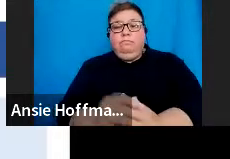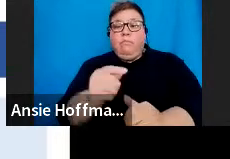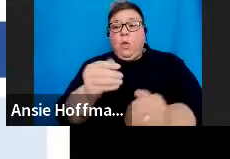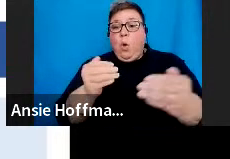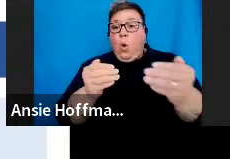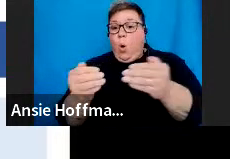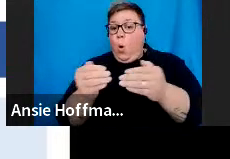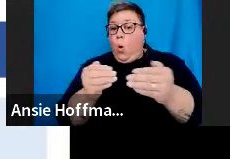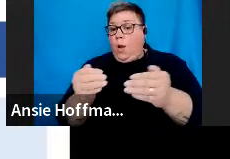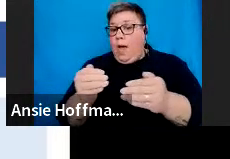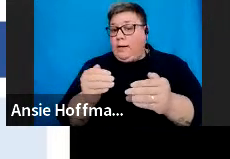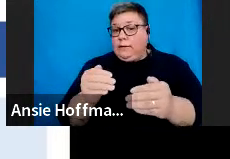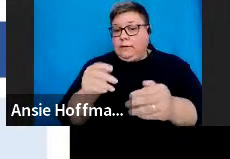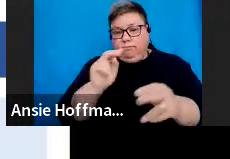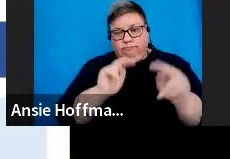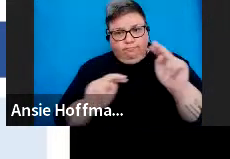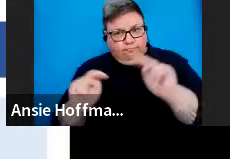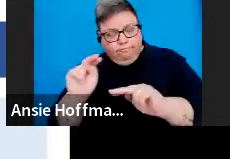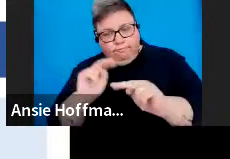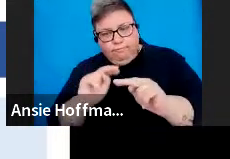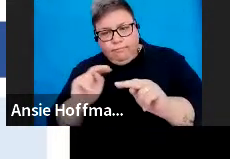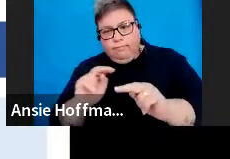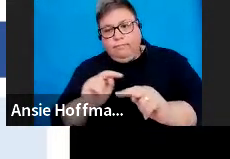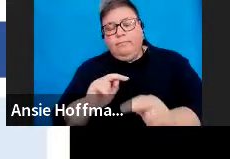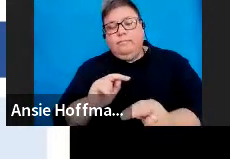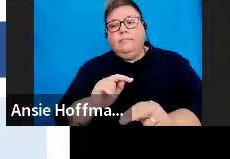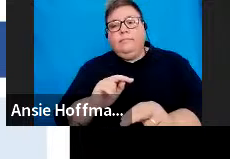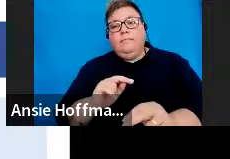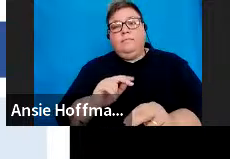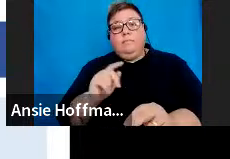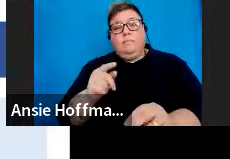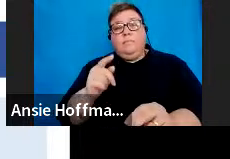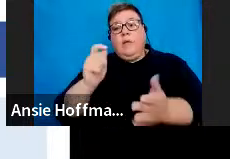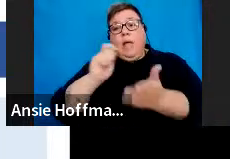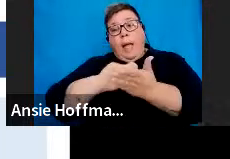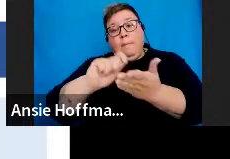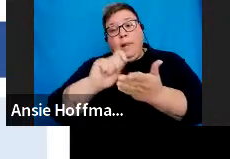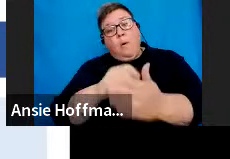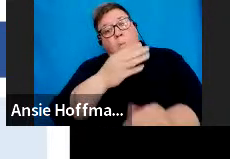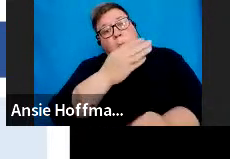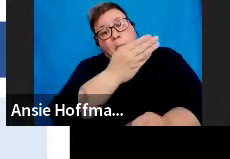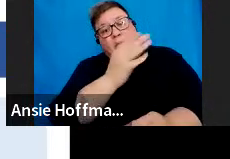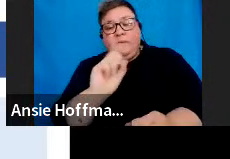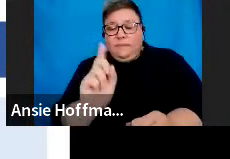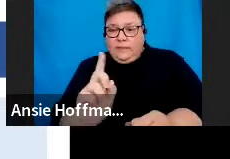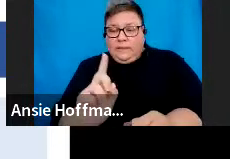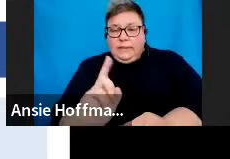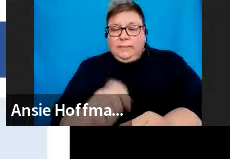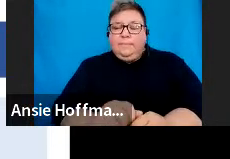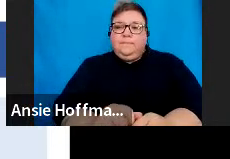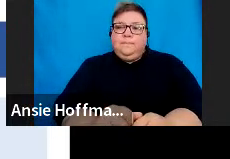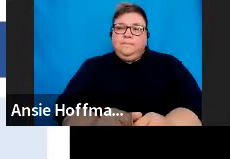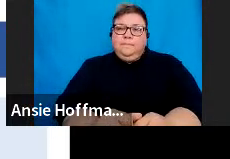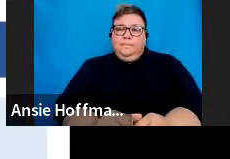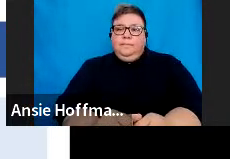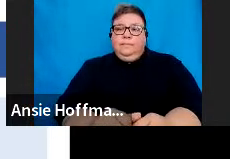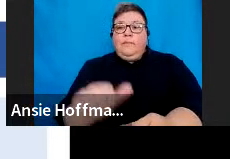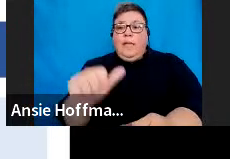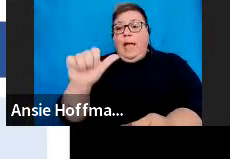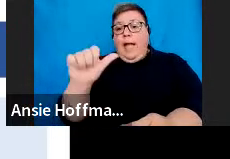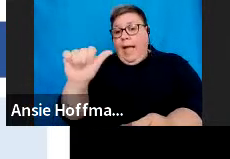-filing portfolio. So, the following applications will be available. So, now you've got your form A and D,